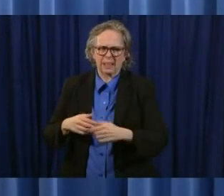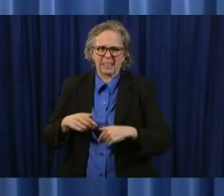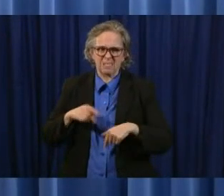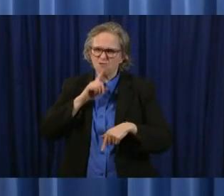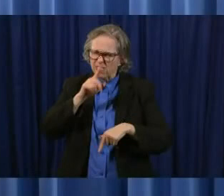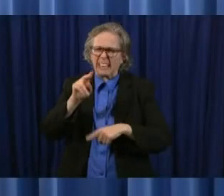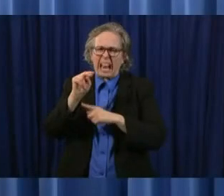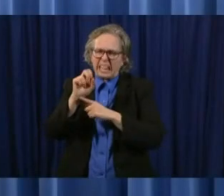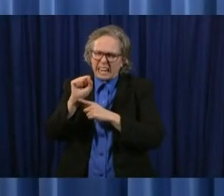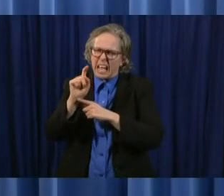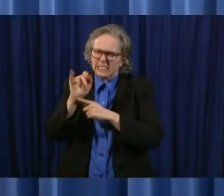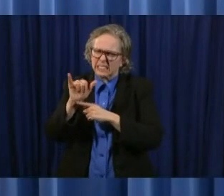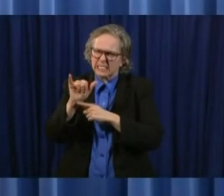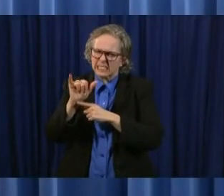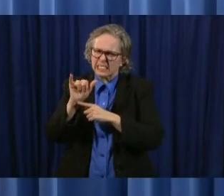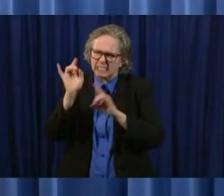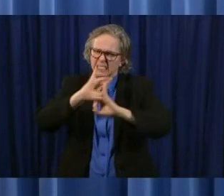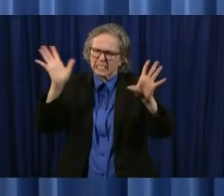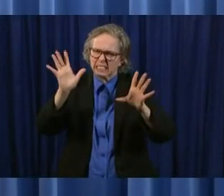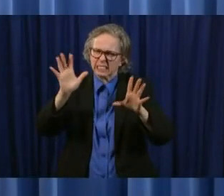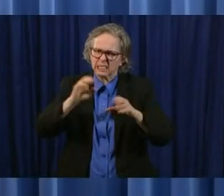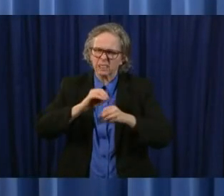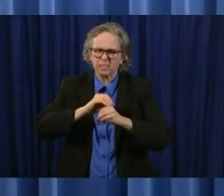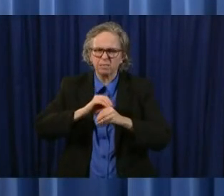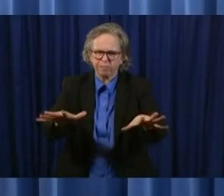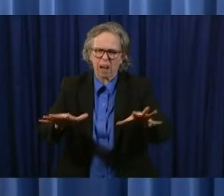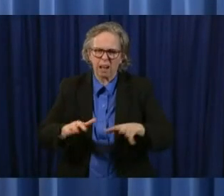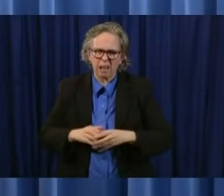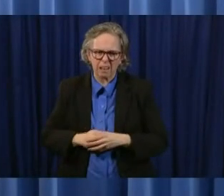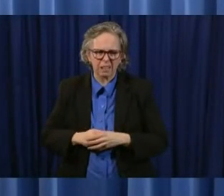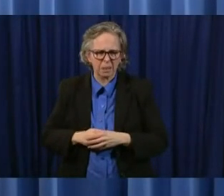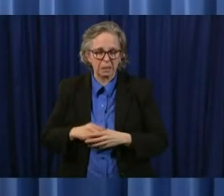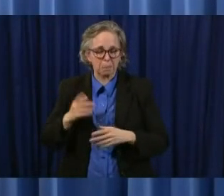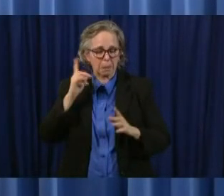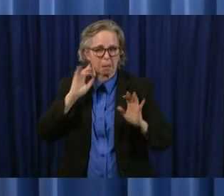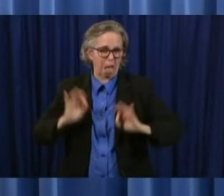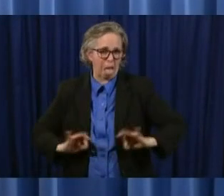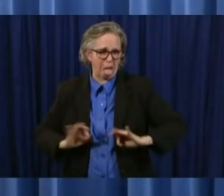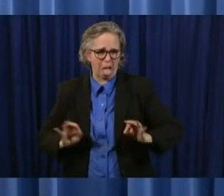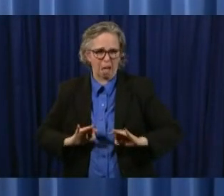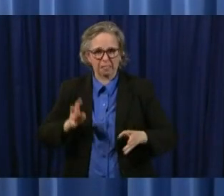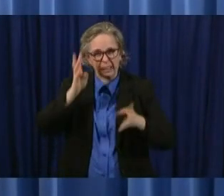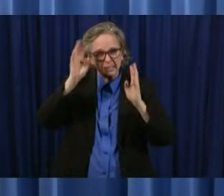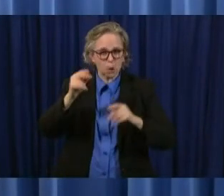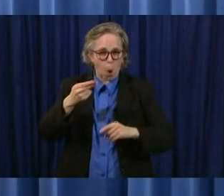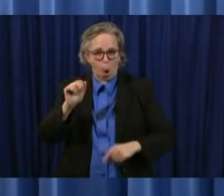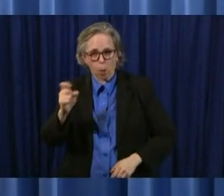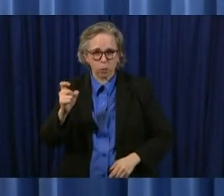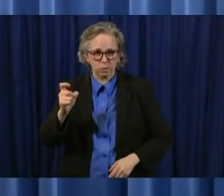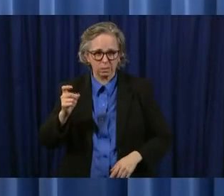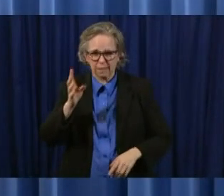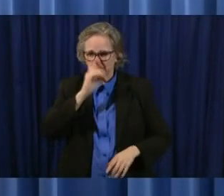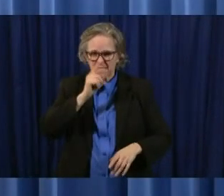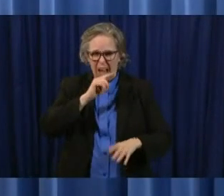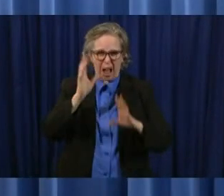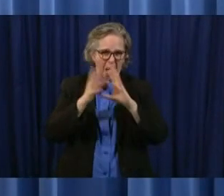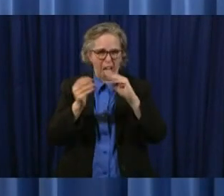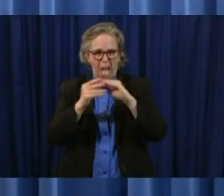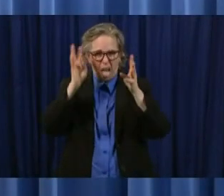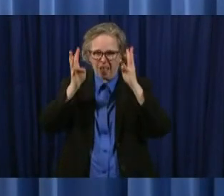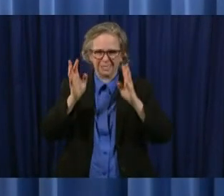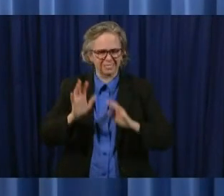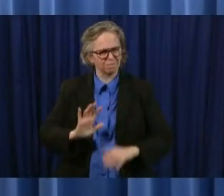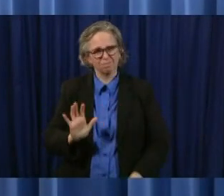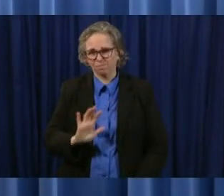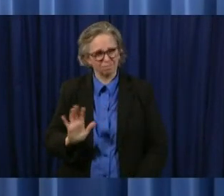i think any time that we we act like it's some conspiracy uh or somebody's making this stuff up uh that is not